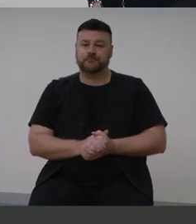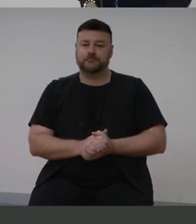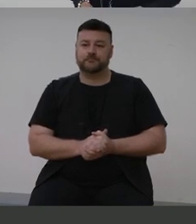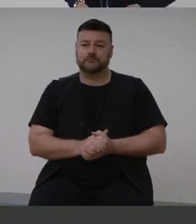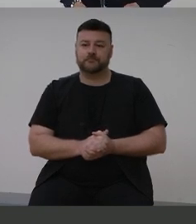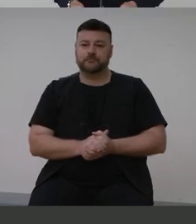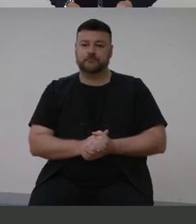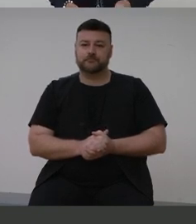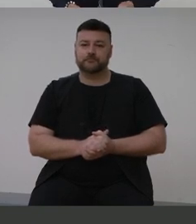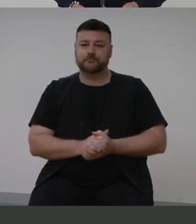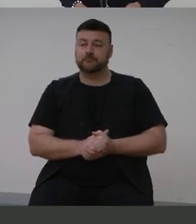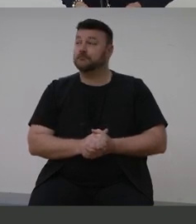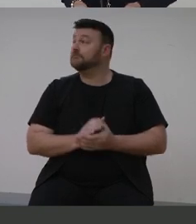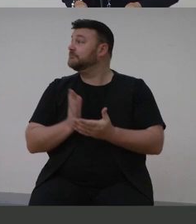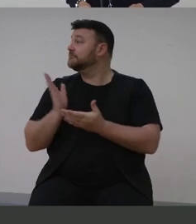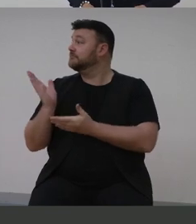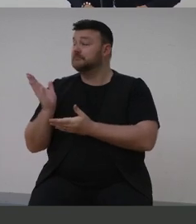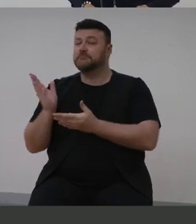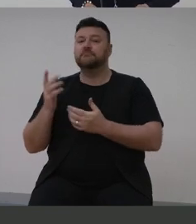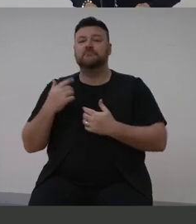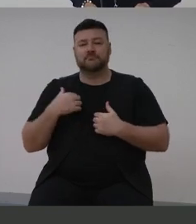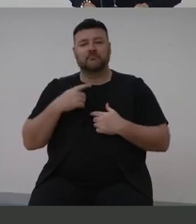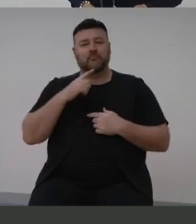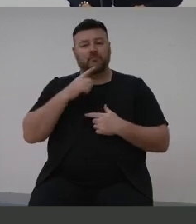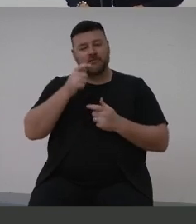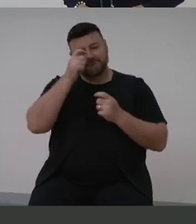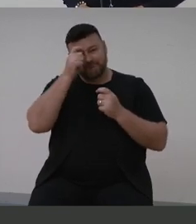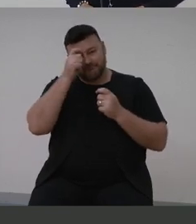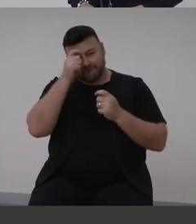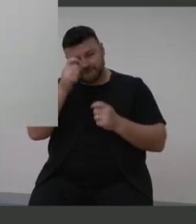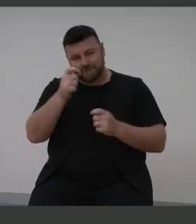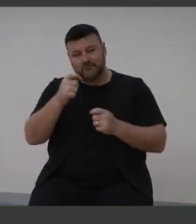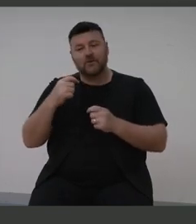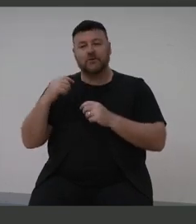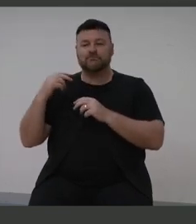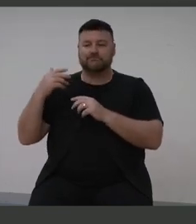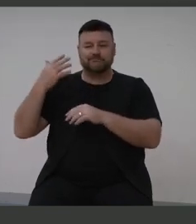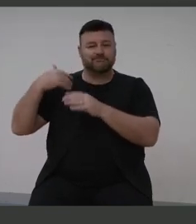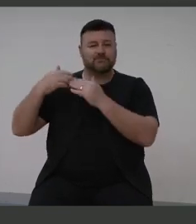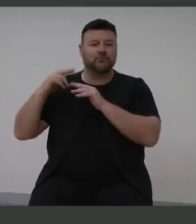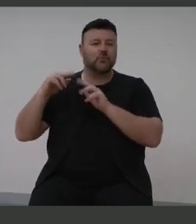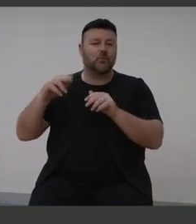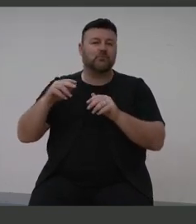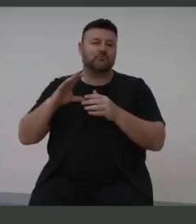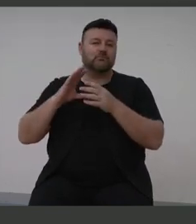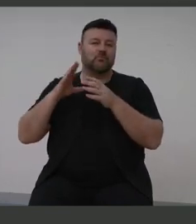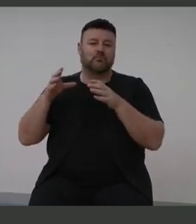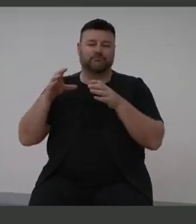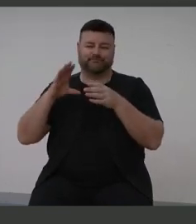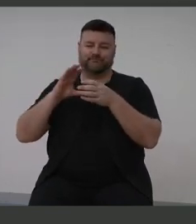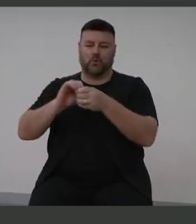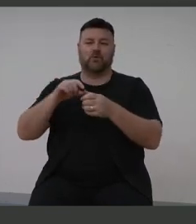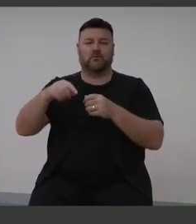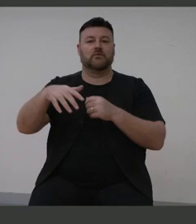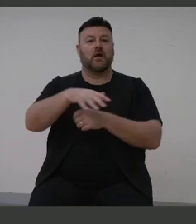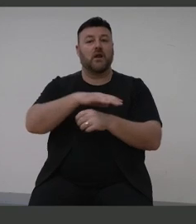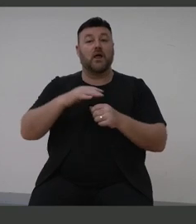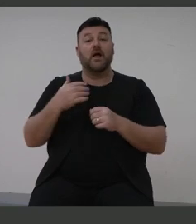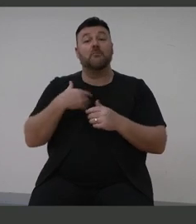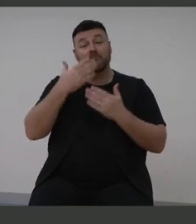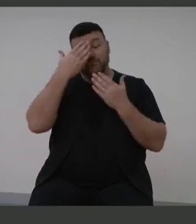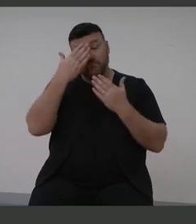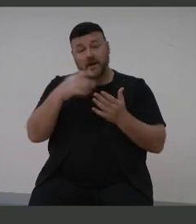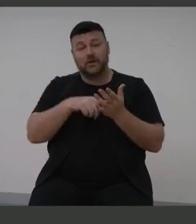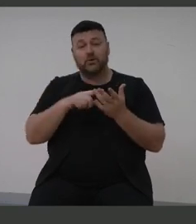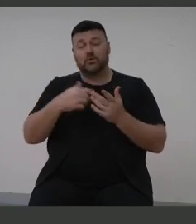I would also like to acknowledge the traditional owners of the land and pay my respects to Elders past, present and future. It is a true pleasure to